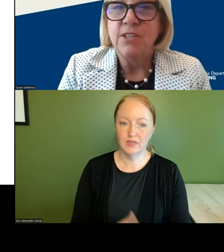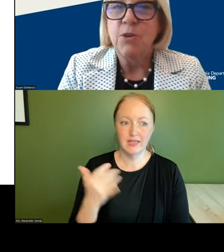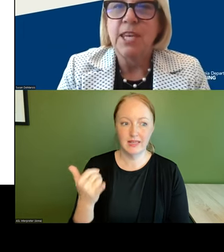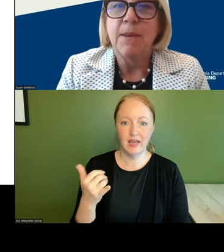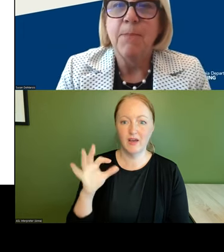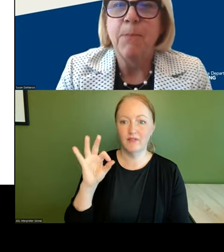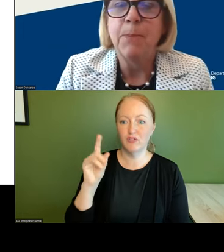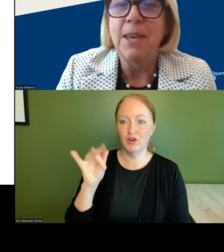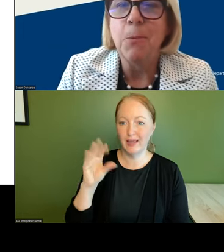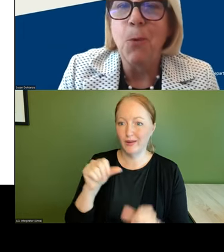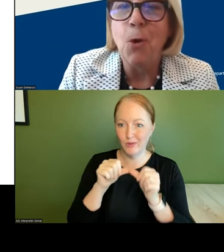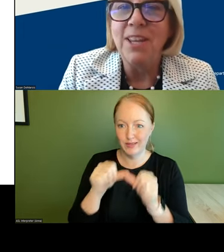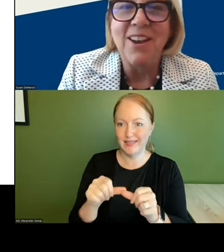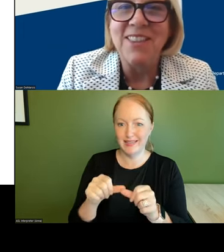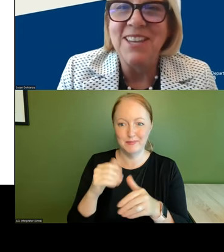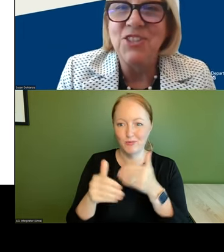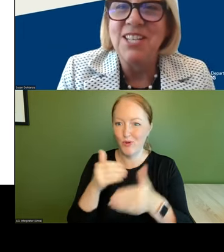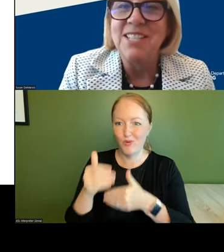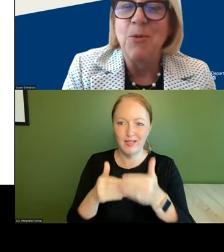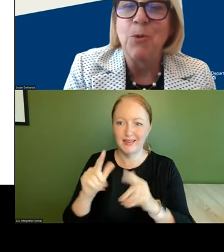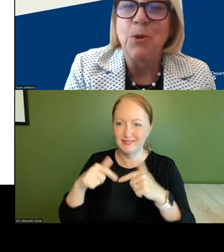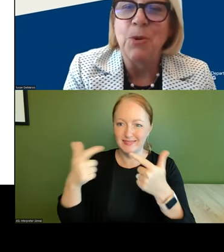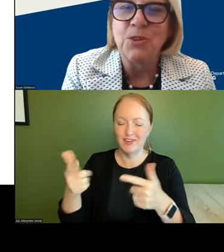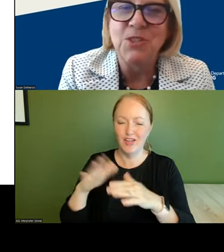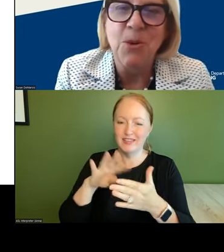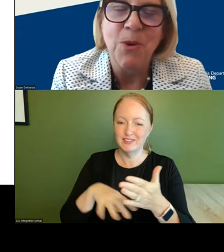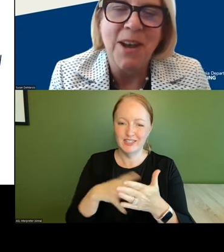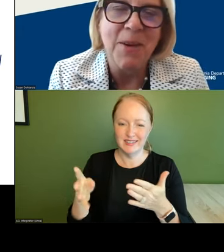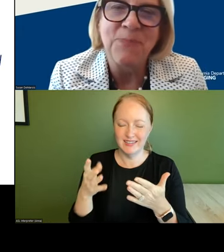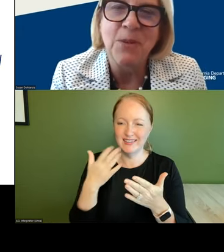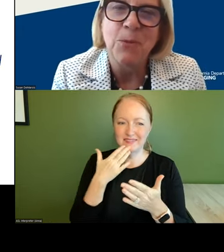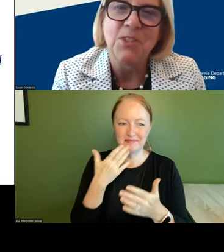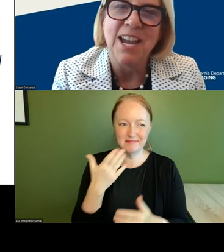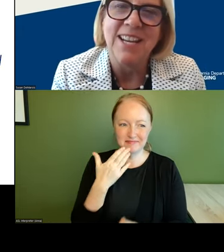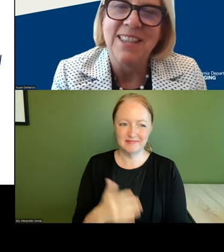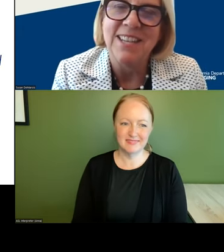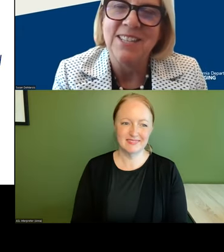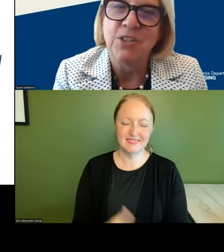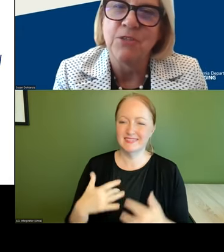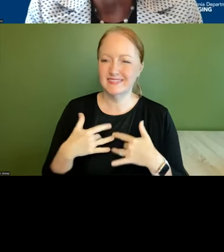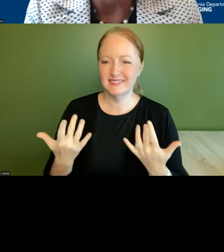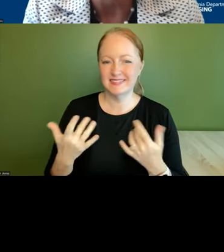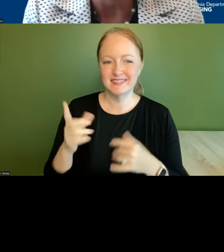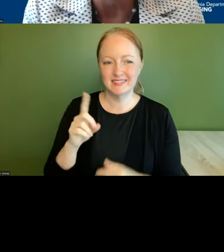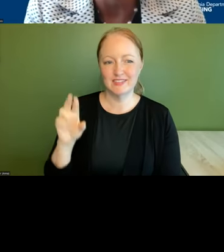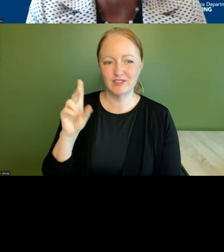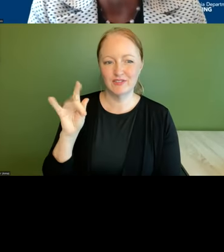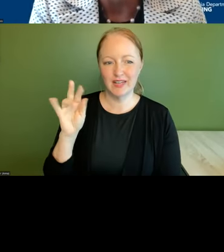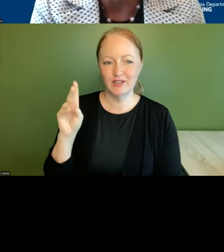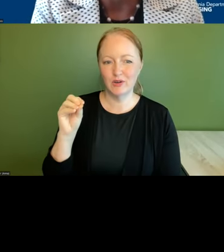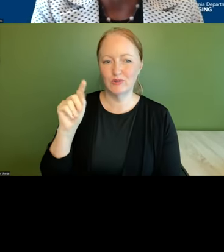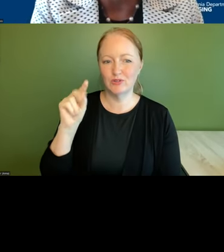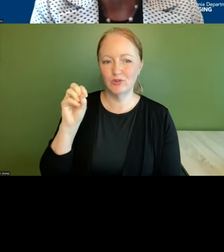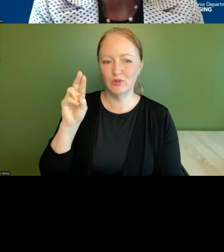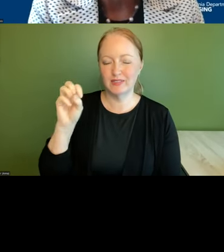let fernando keep keep rolling on the agenda we're so um we're delighted that dr fernando torres guild